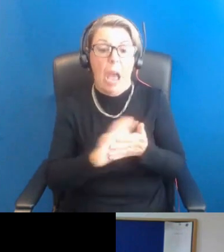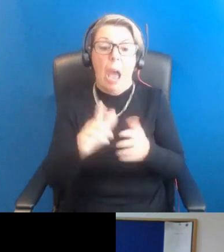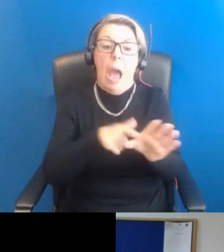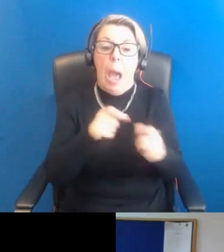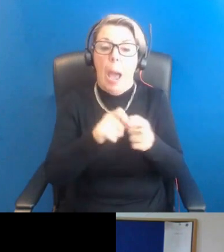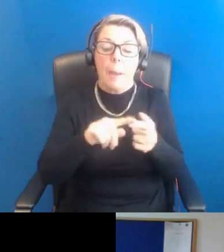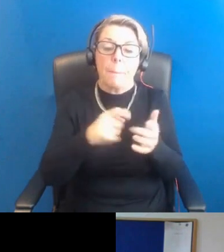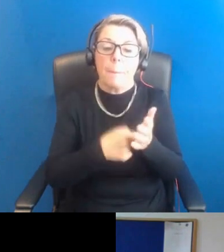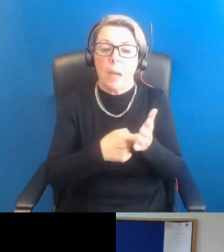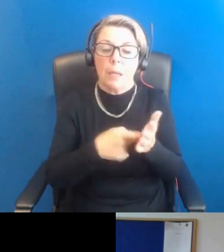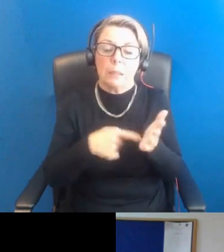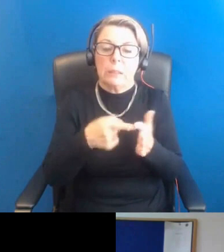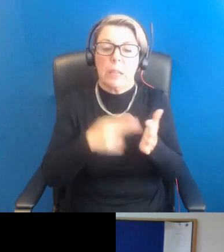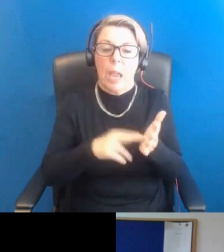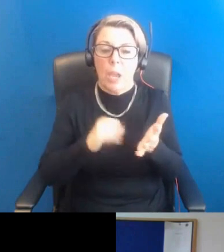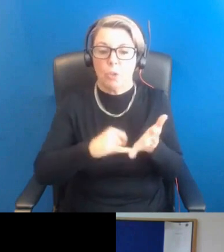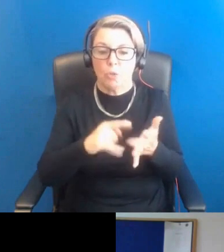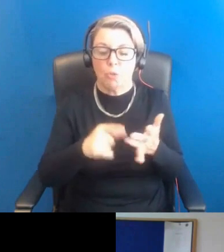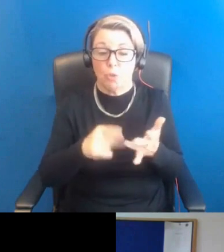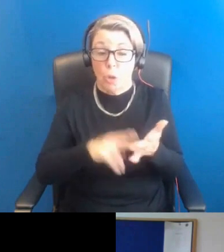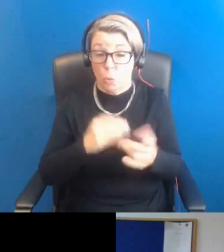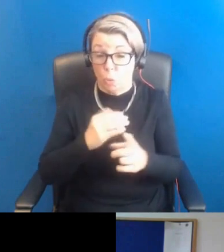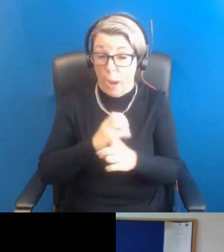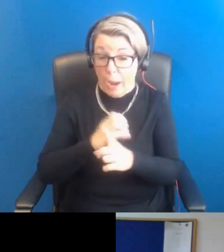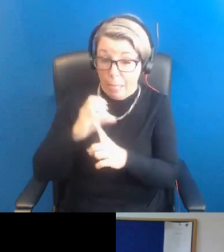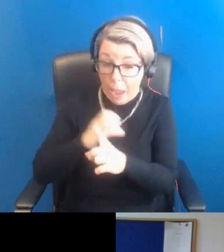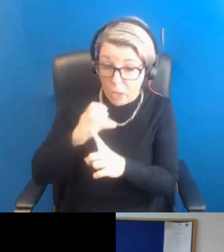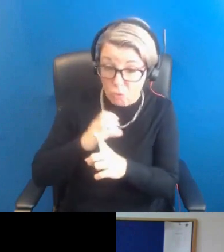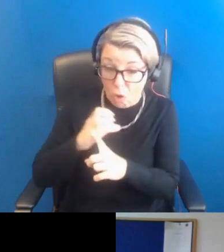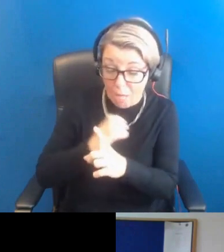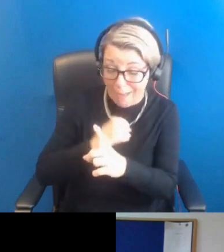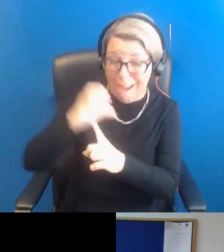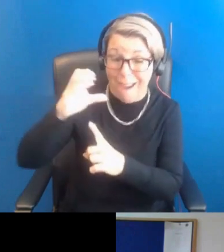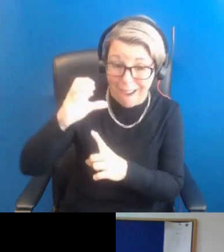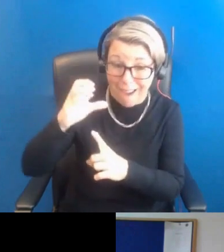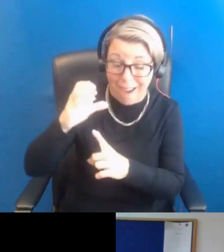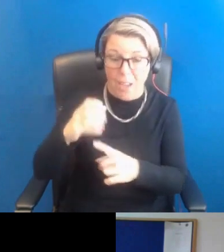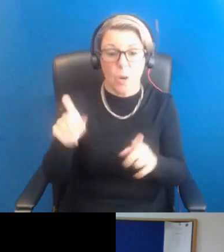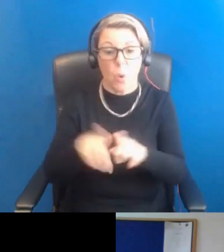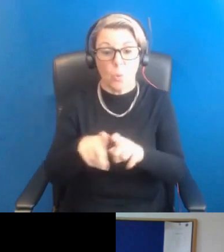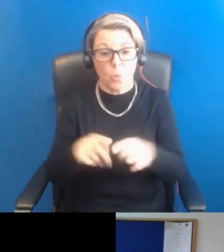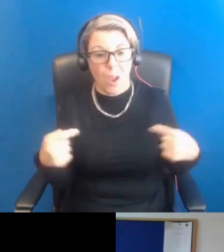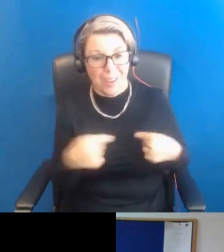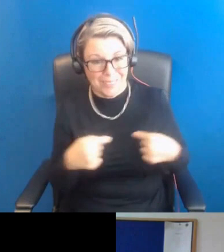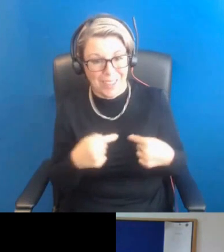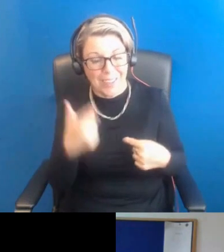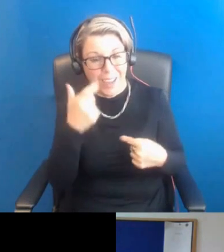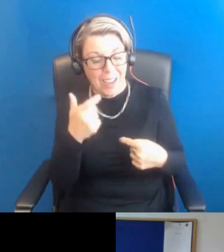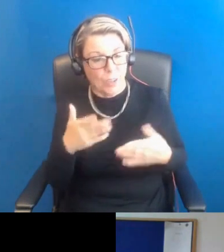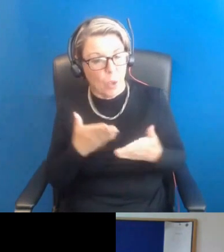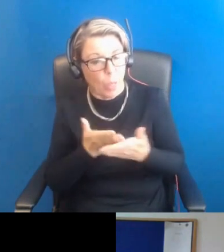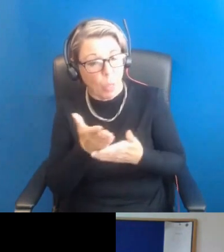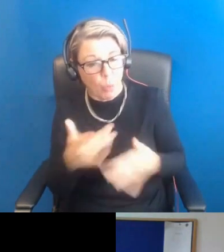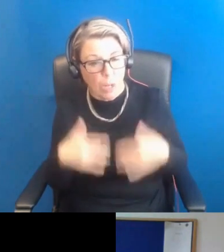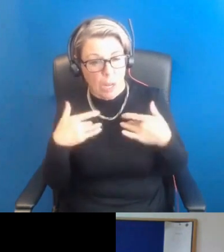cholesterol, and an increased risk of heart attack. And throughout the life, of course, it can affect women's mental health.